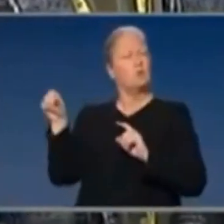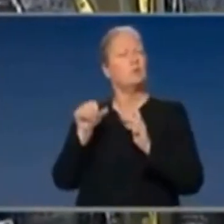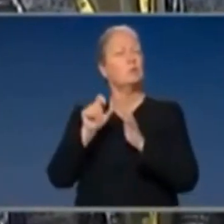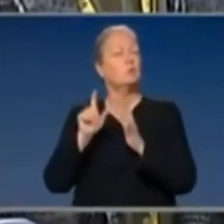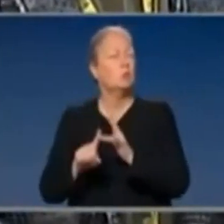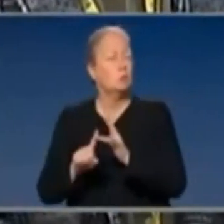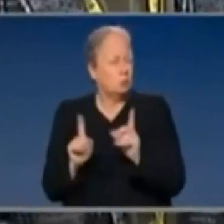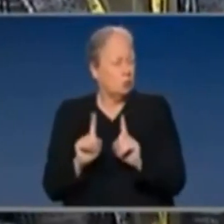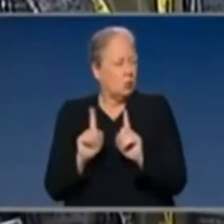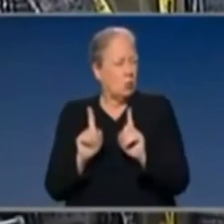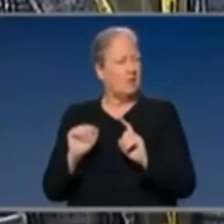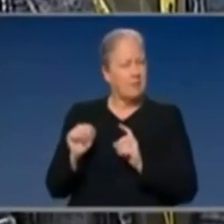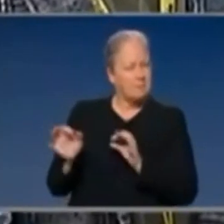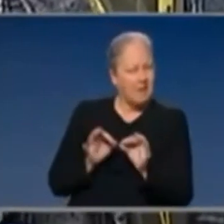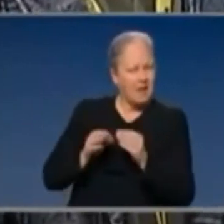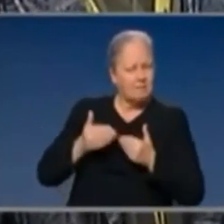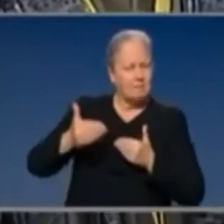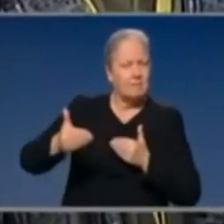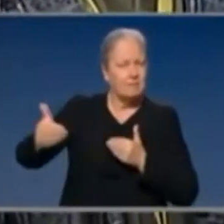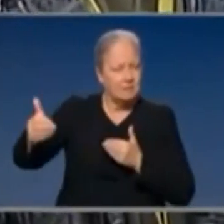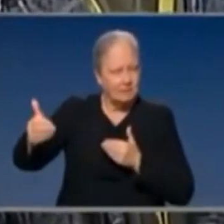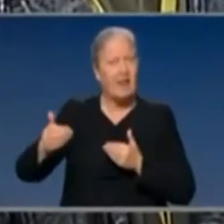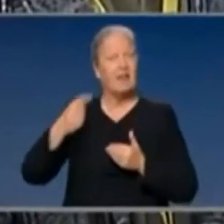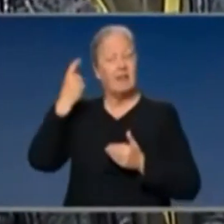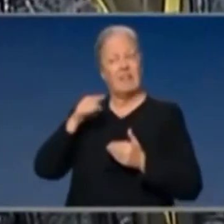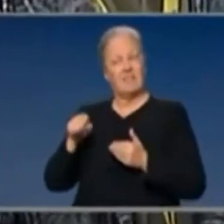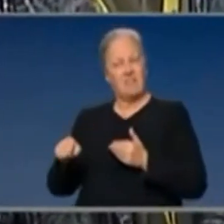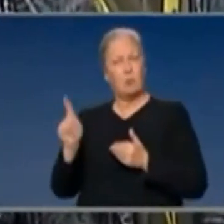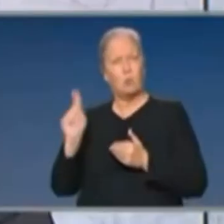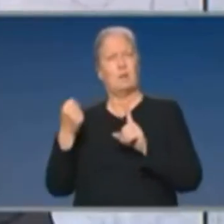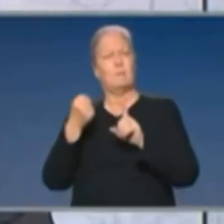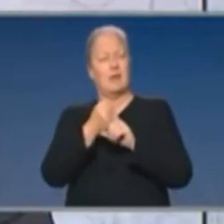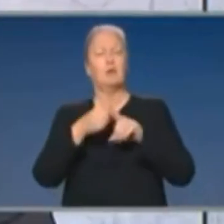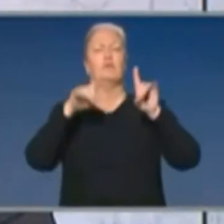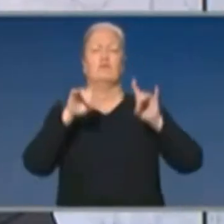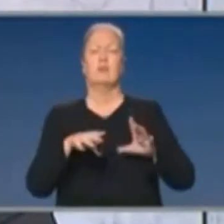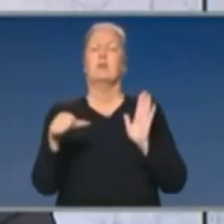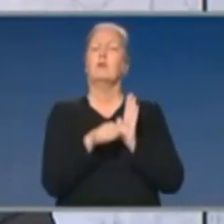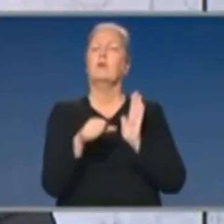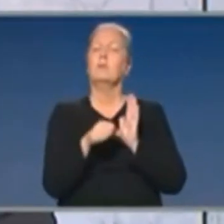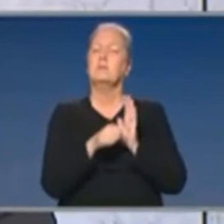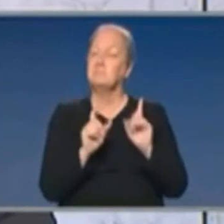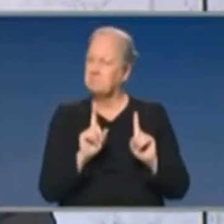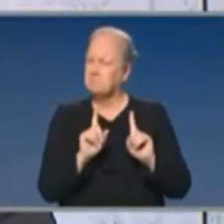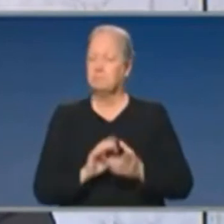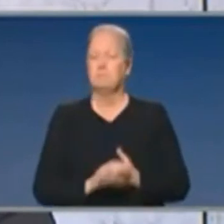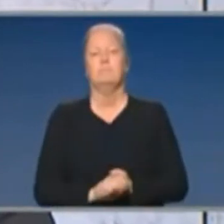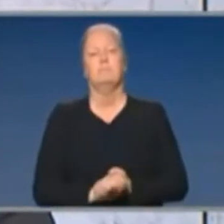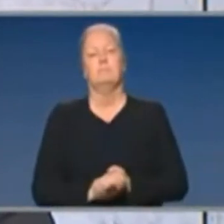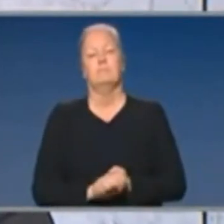And what kind of impact are these restrictions going to have on the national economy? Well, there's no doubt that the